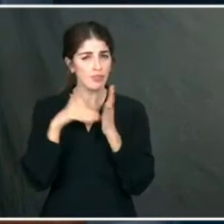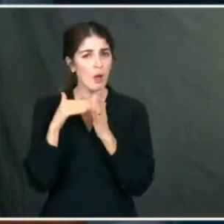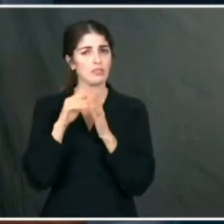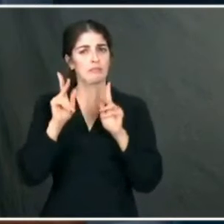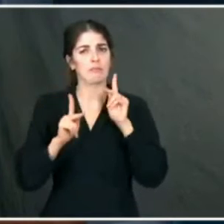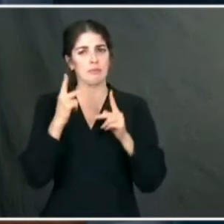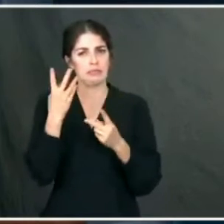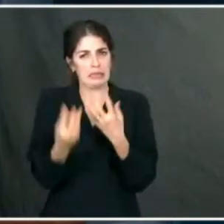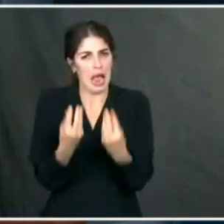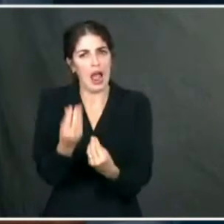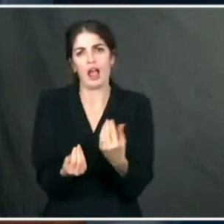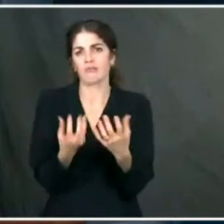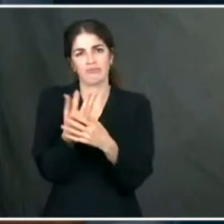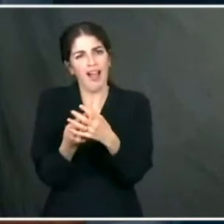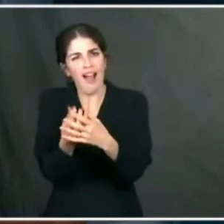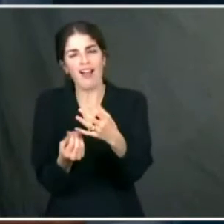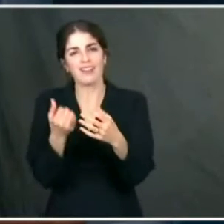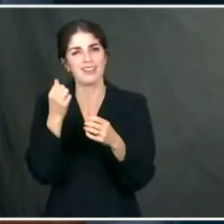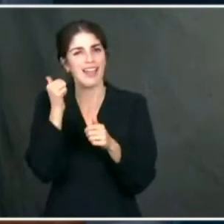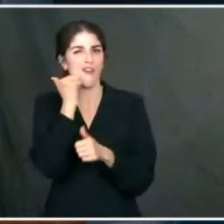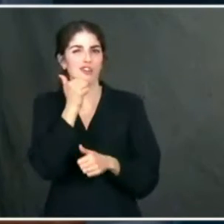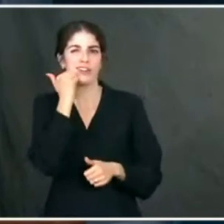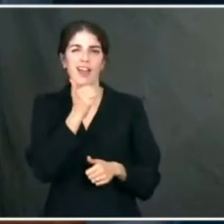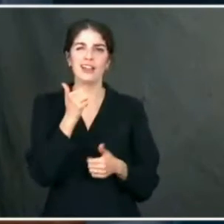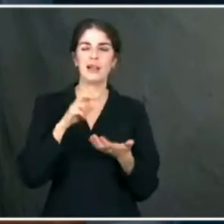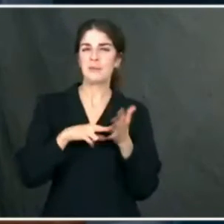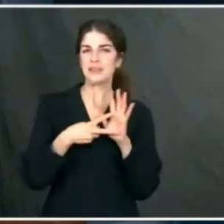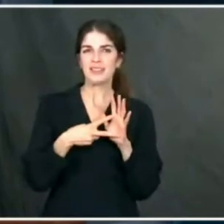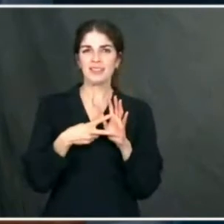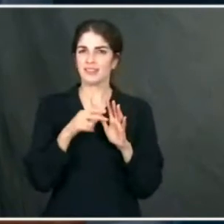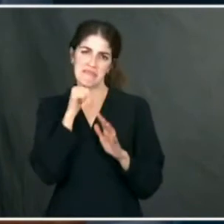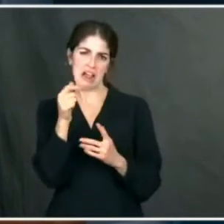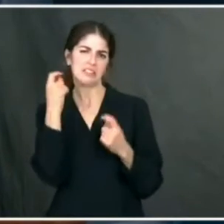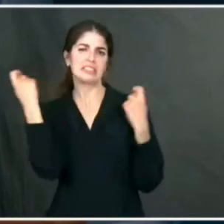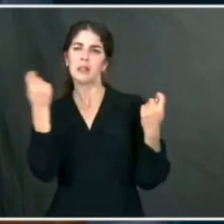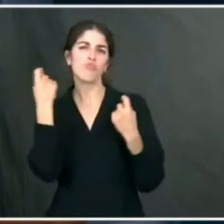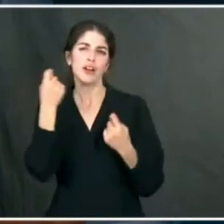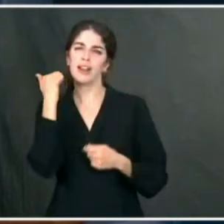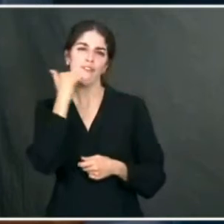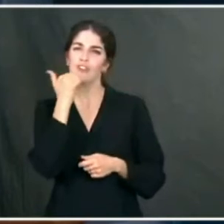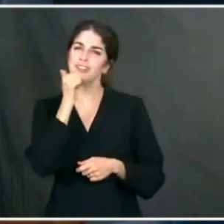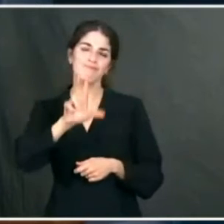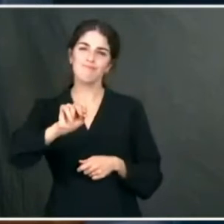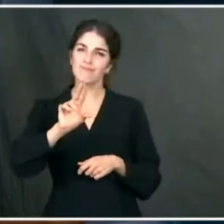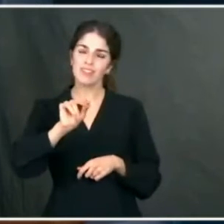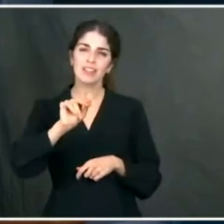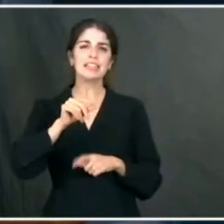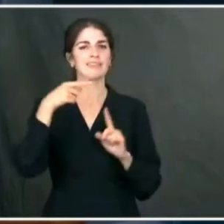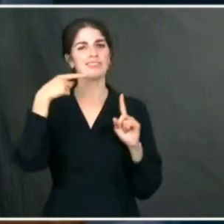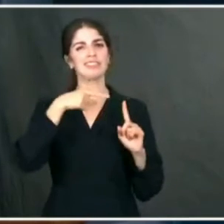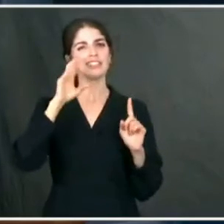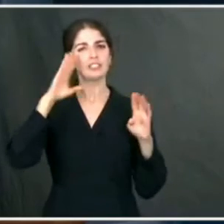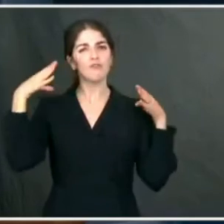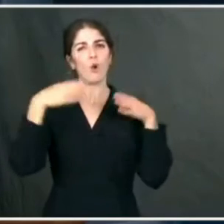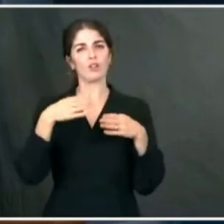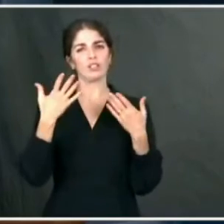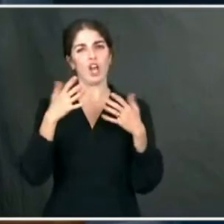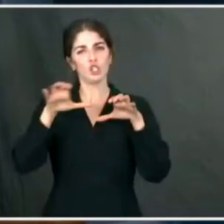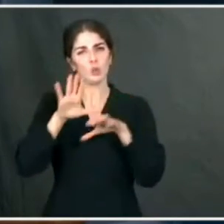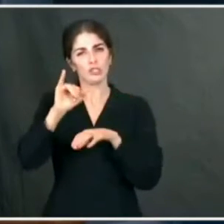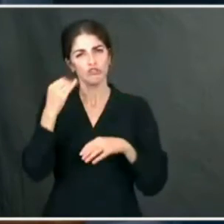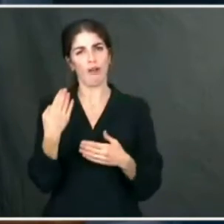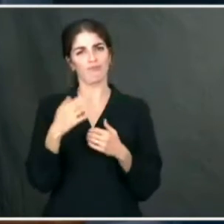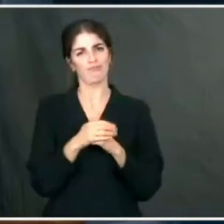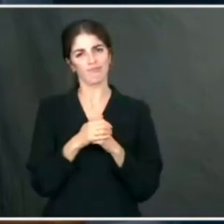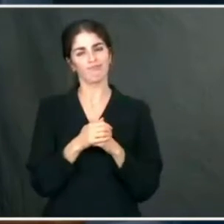is not really a time for daily joy as the leader of the free world. And he's focused on, on doing his job to